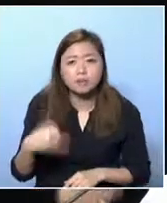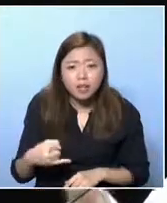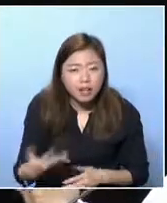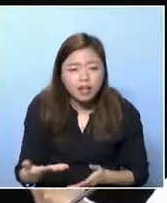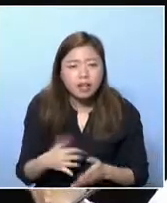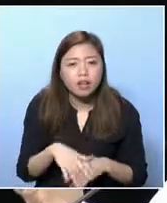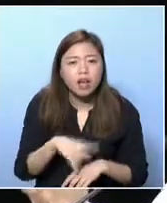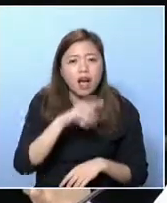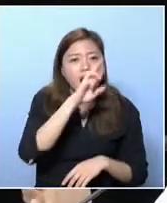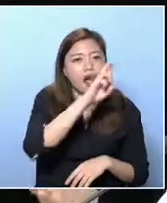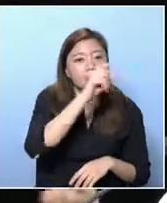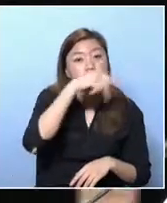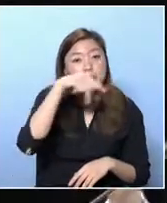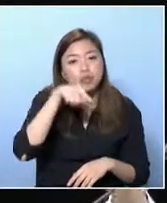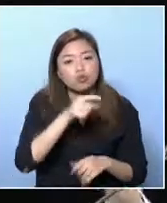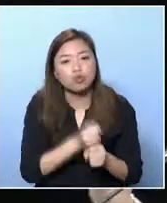be more positive in your response?